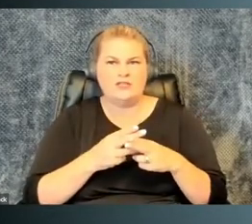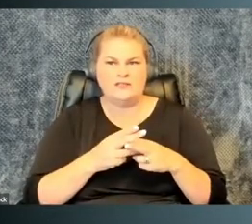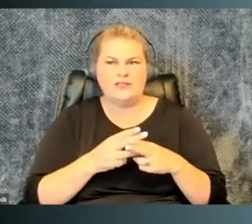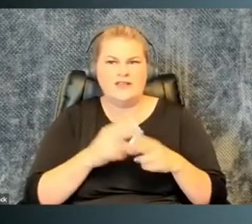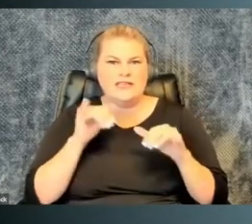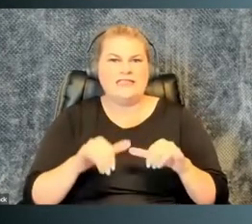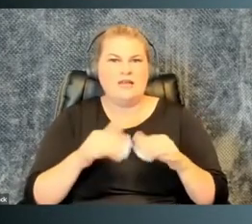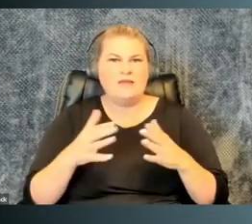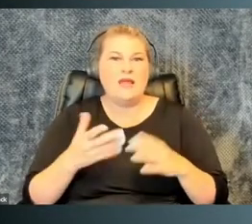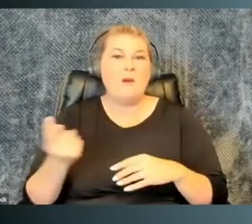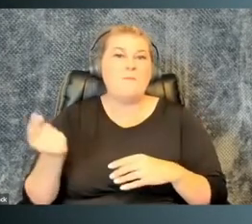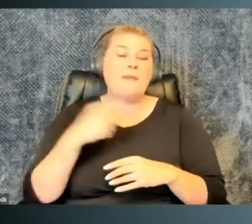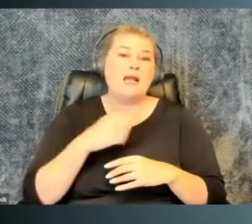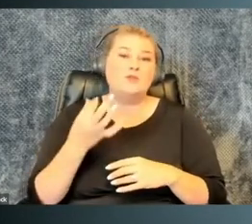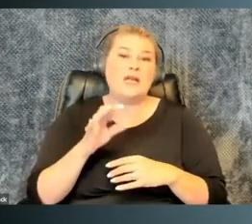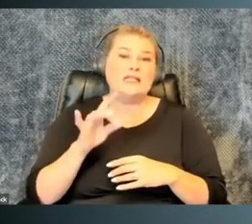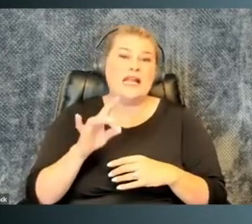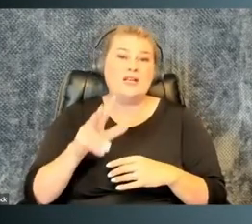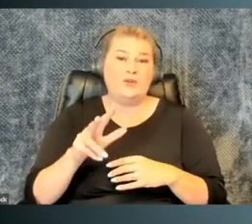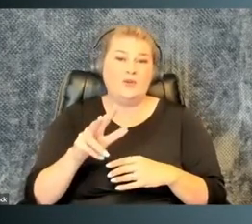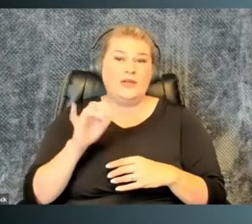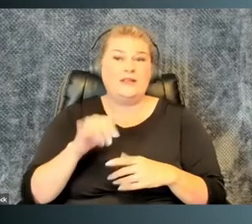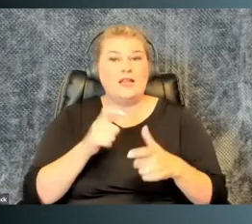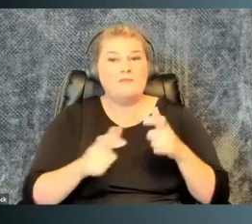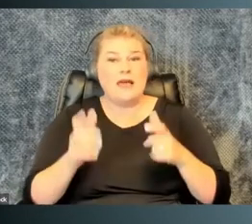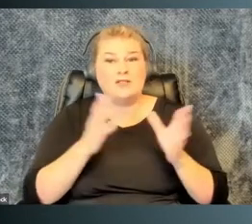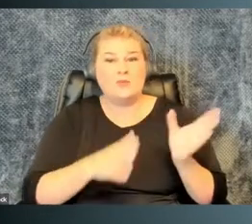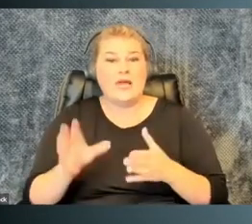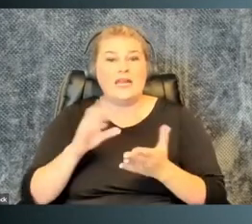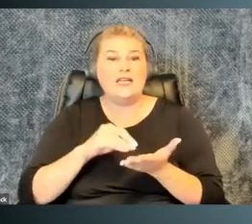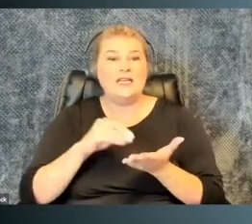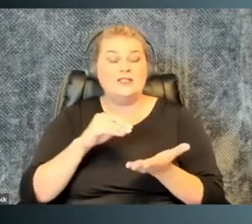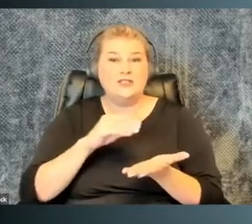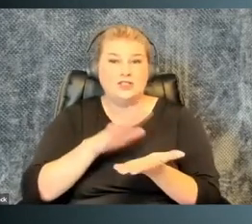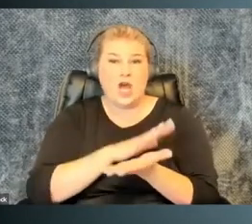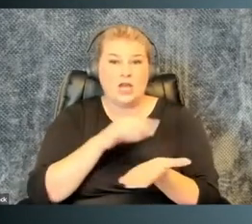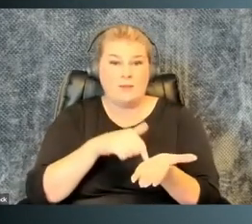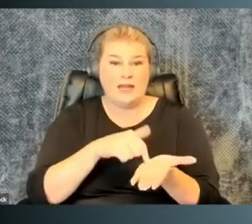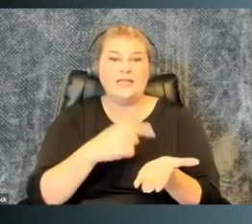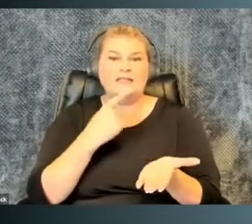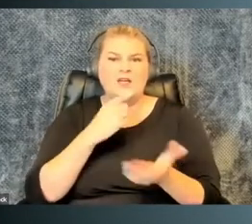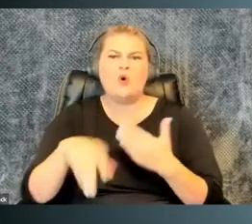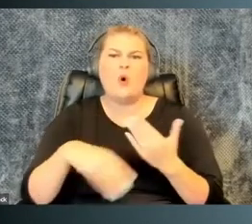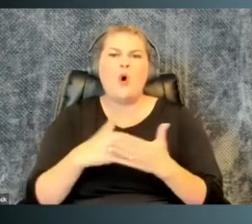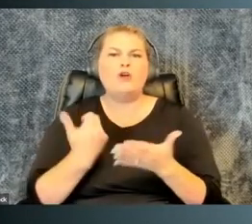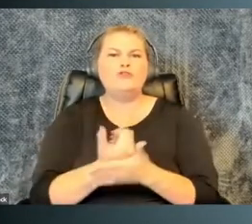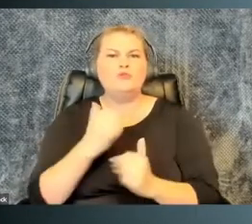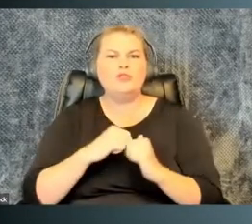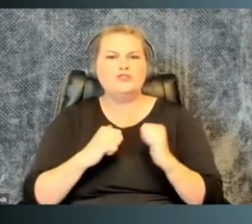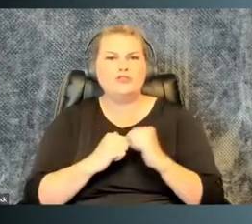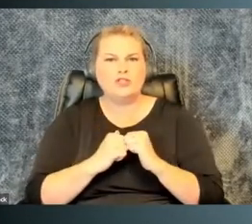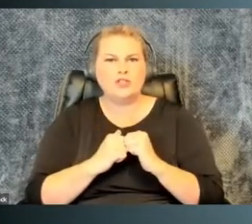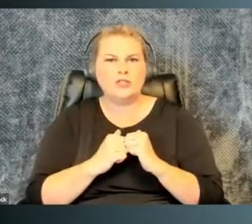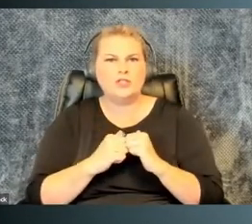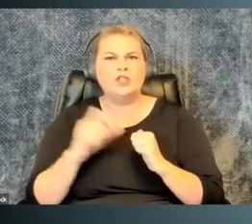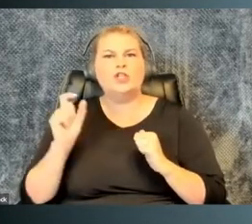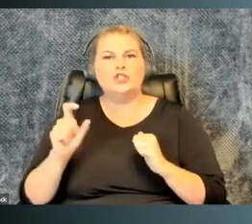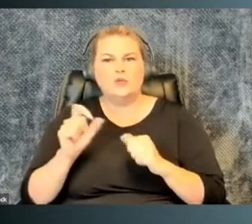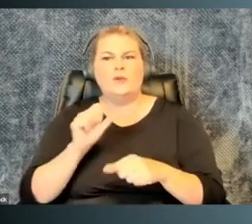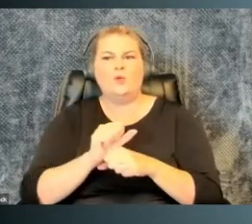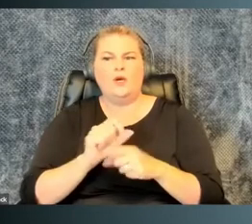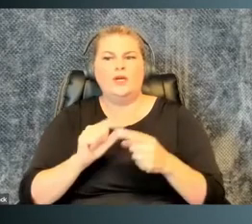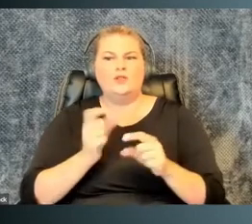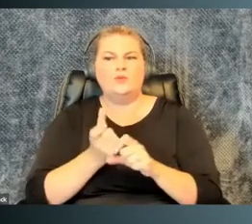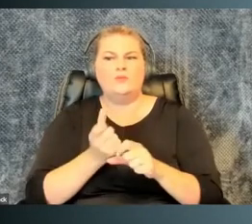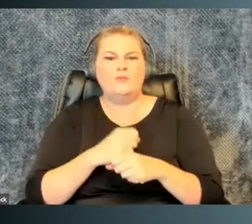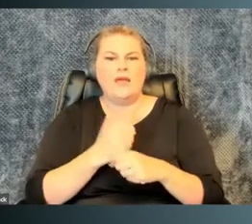And every one of them mentions the sentiment. And in fact, she is back to 1983. The master planning document mentions that all new